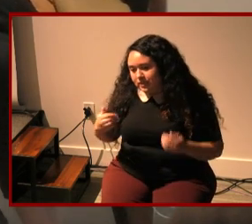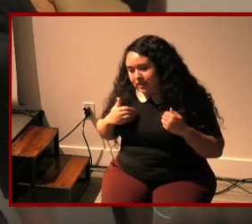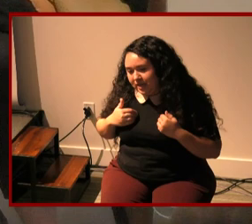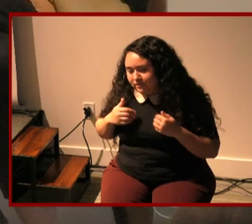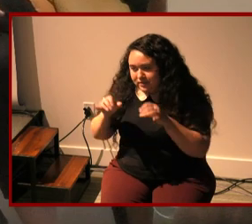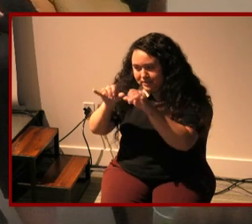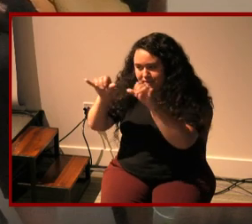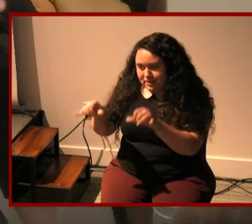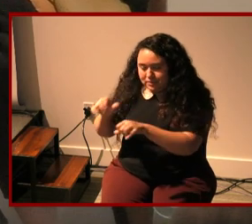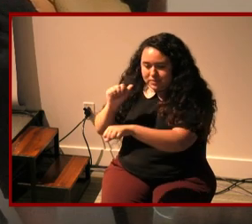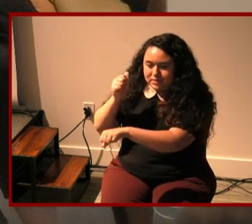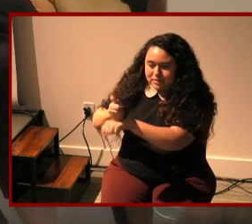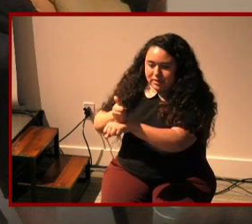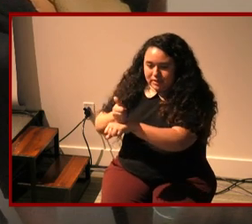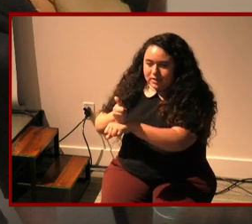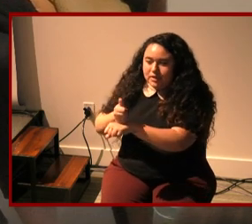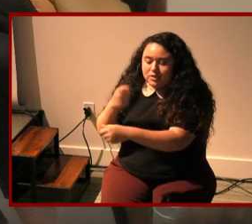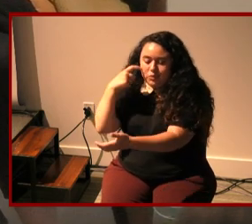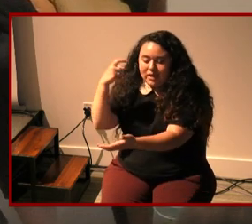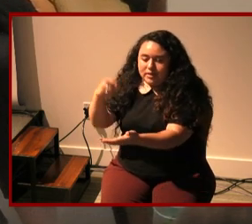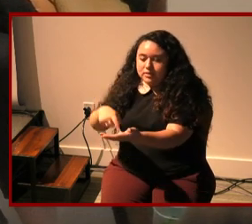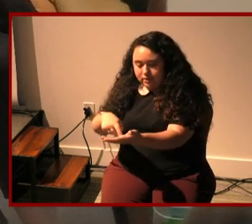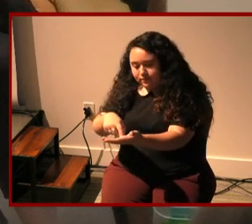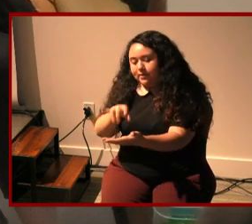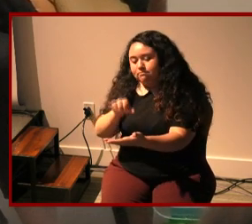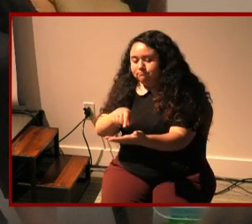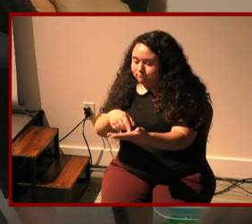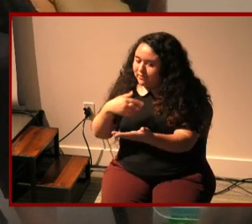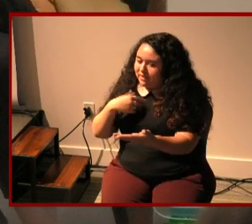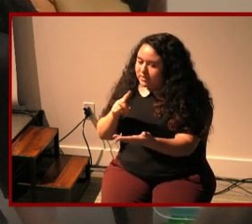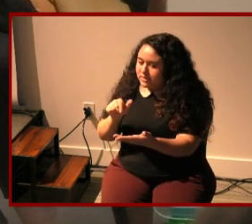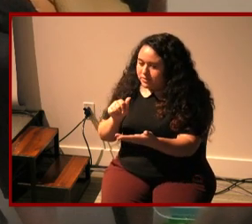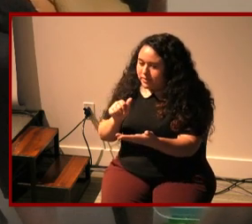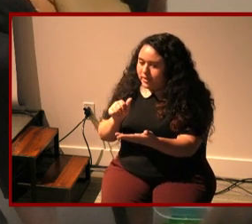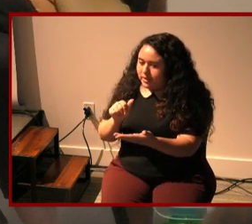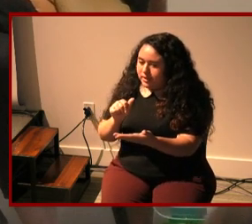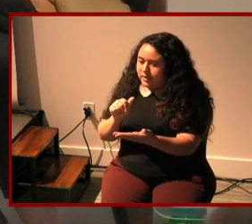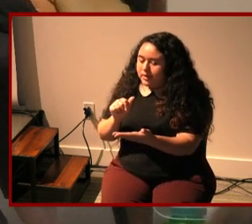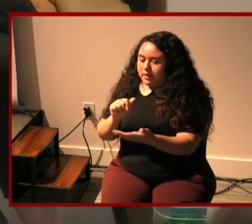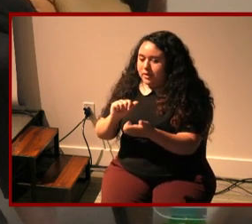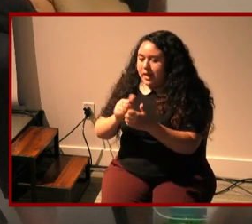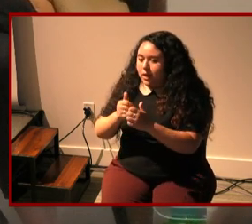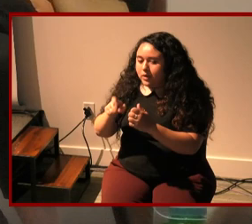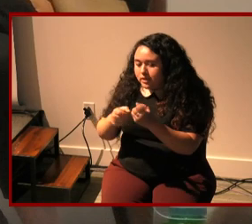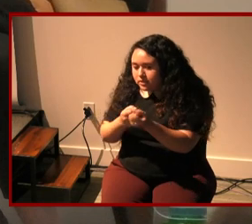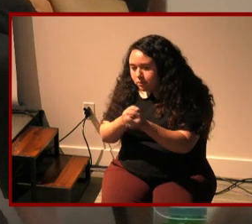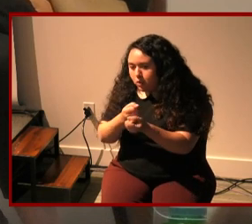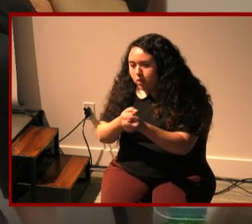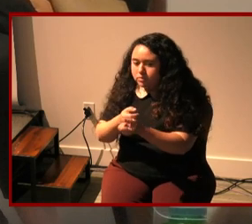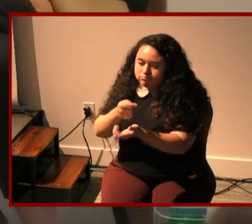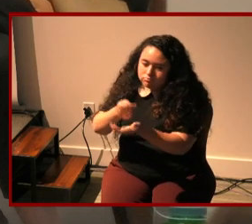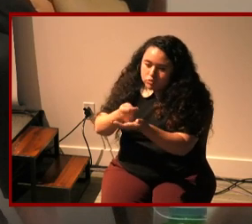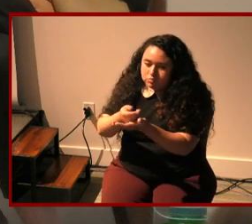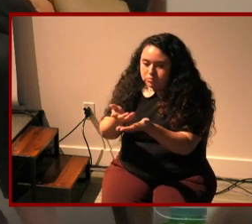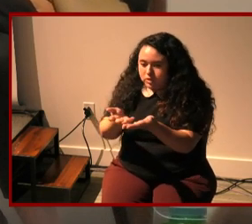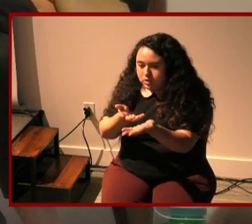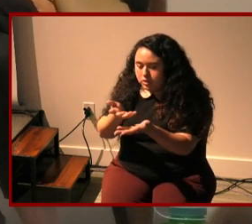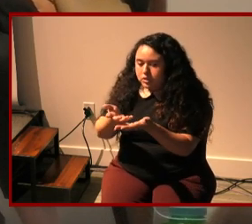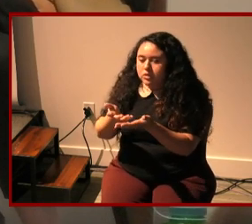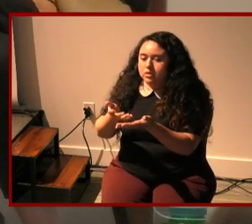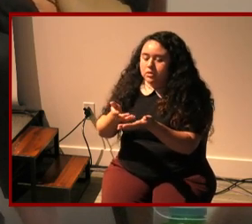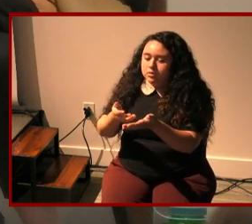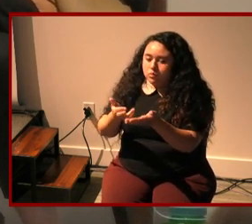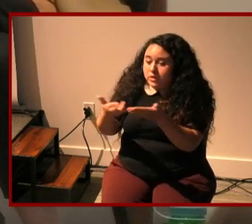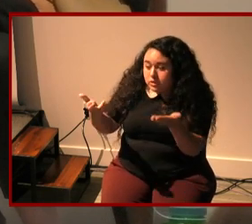systems in place to identify um where they might need support needs right where they might require